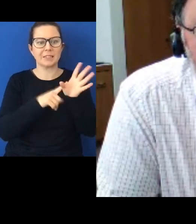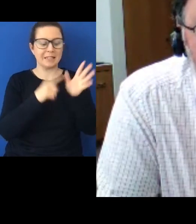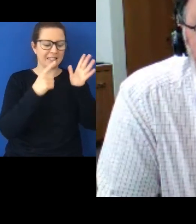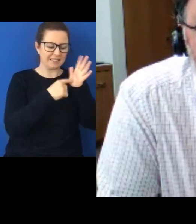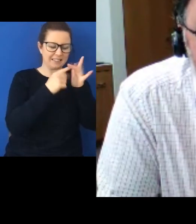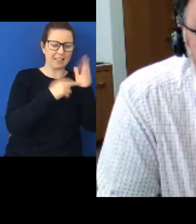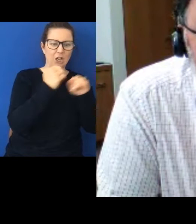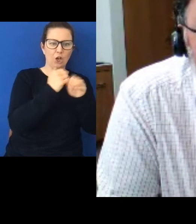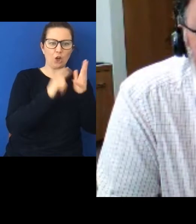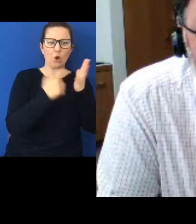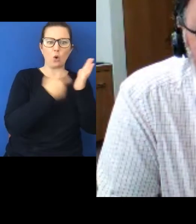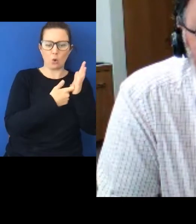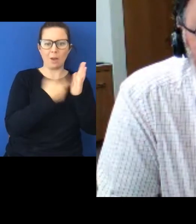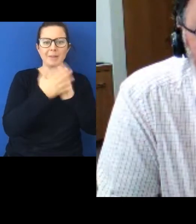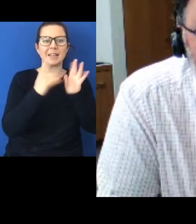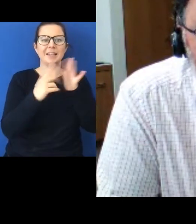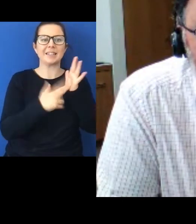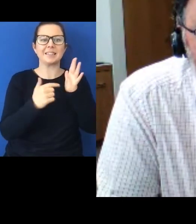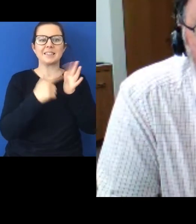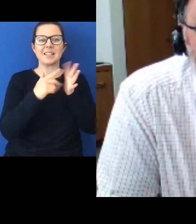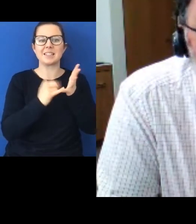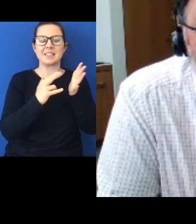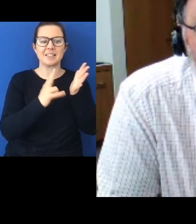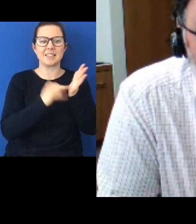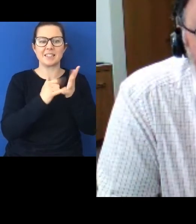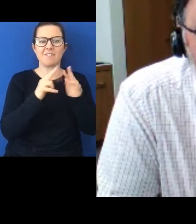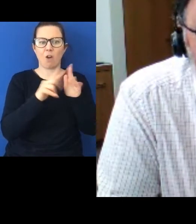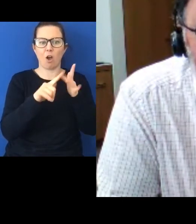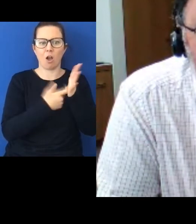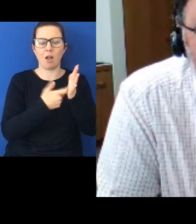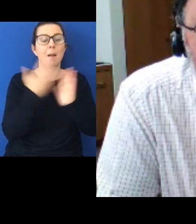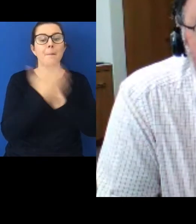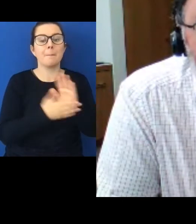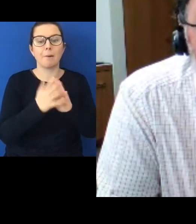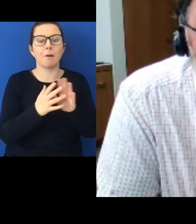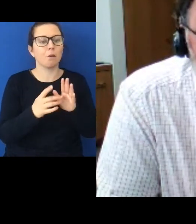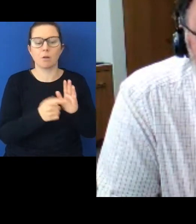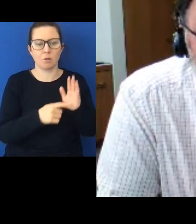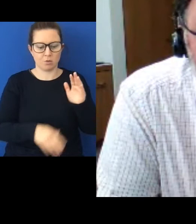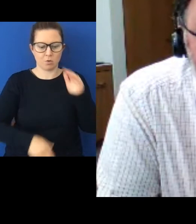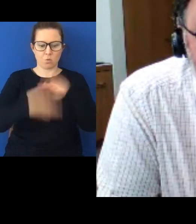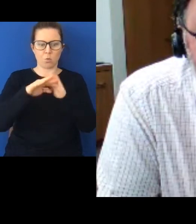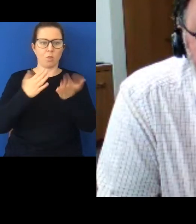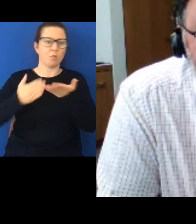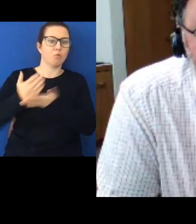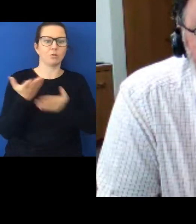is an intensifier. So, every right of the chiefs